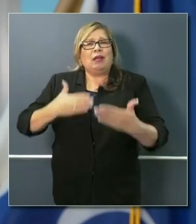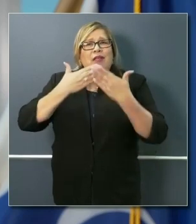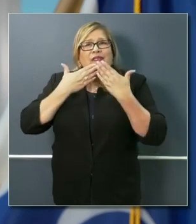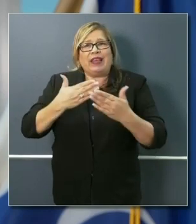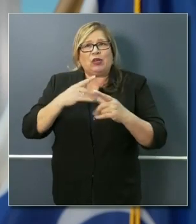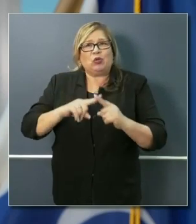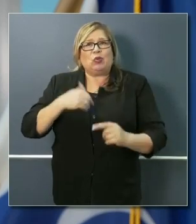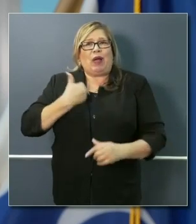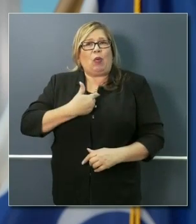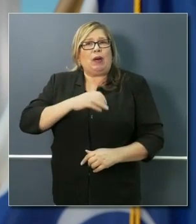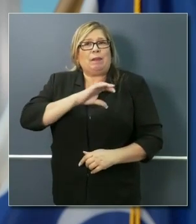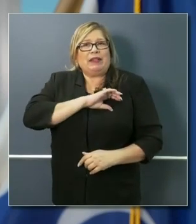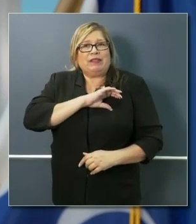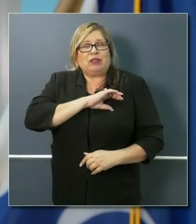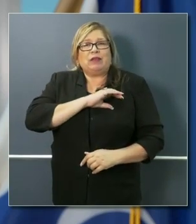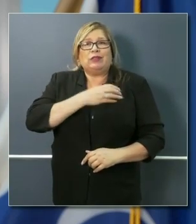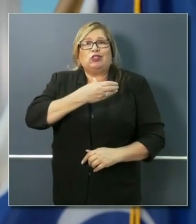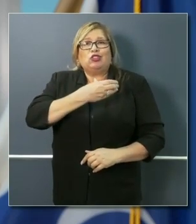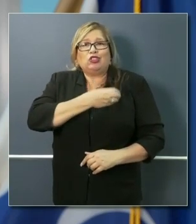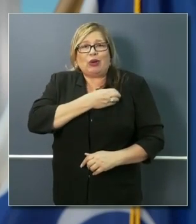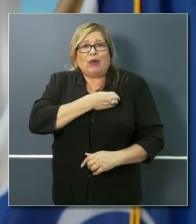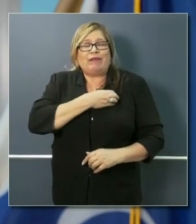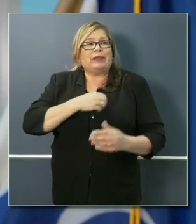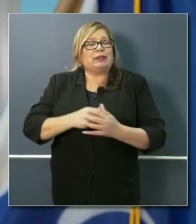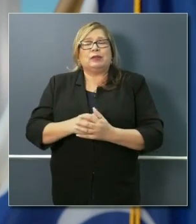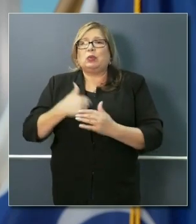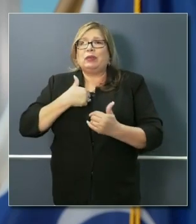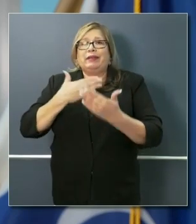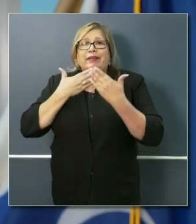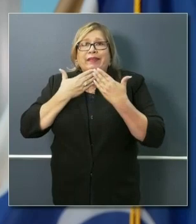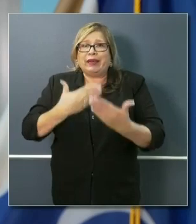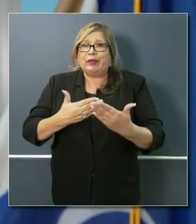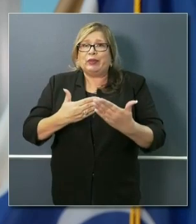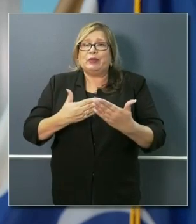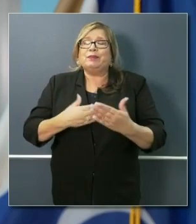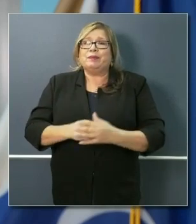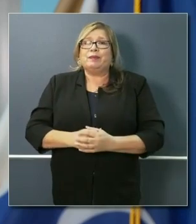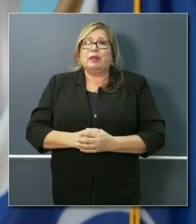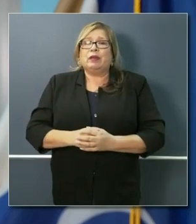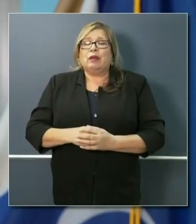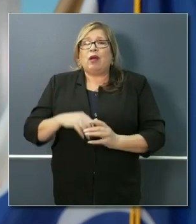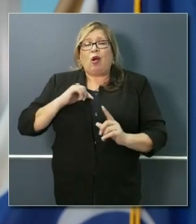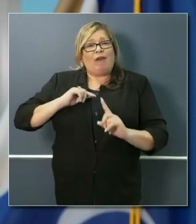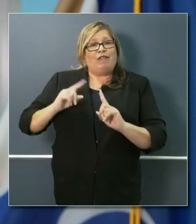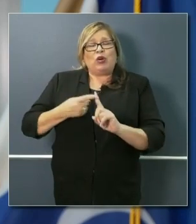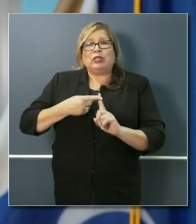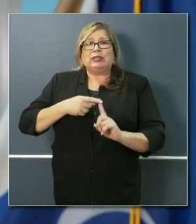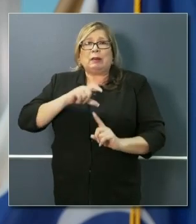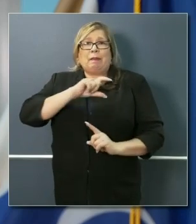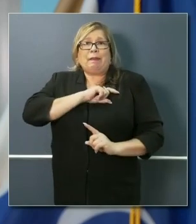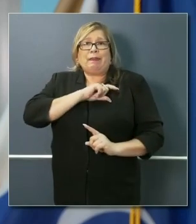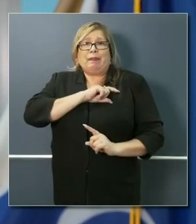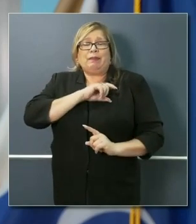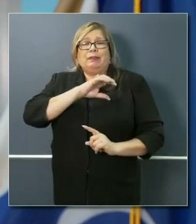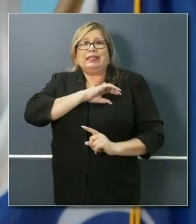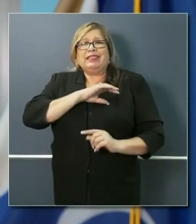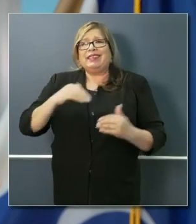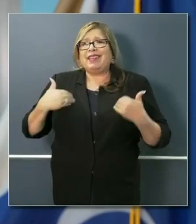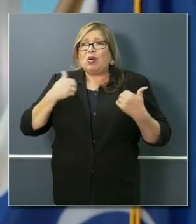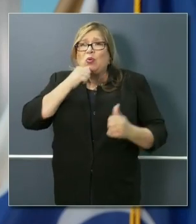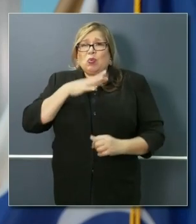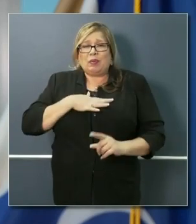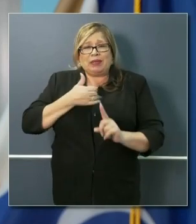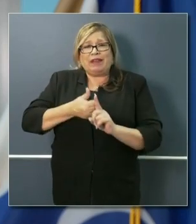you to police officers, sheriffs. We lost our first police officer, young woman,